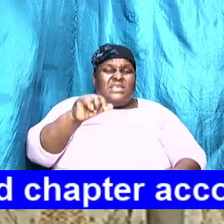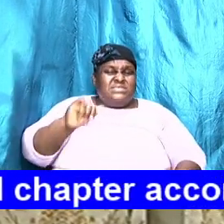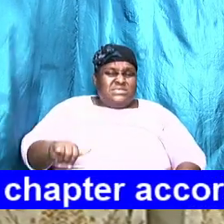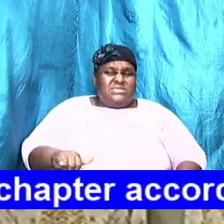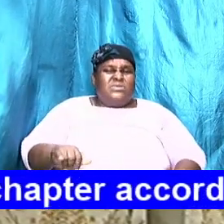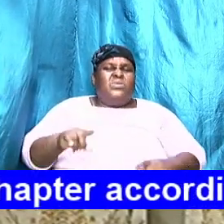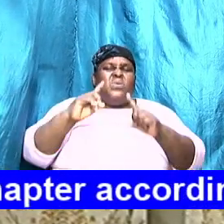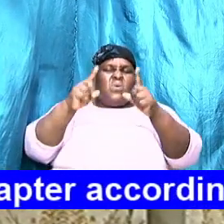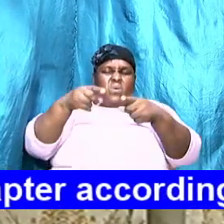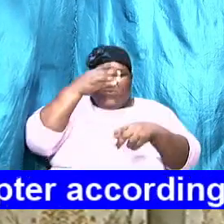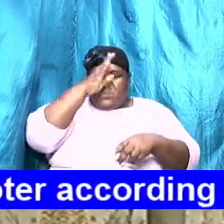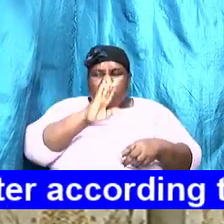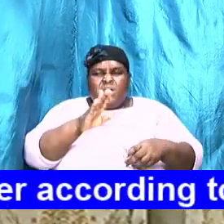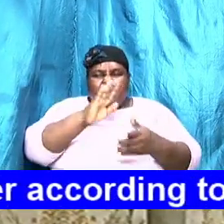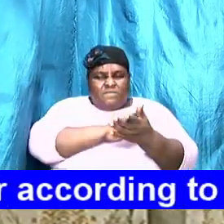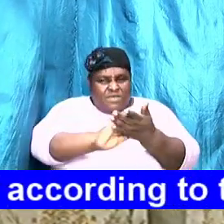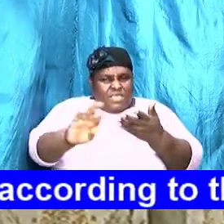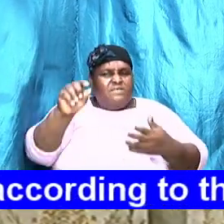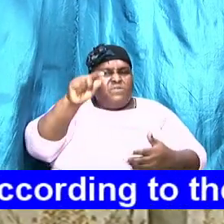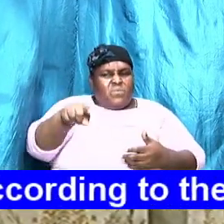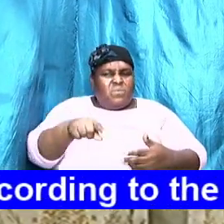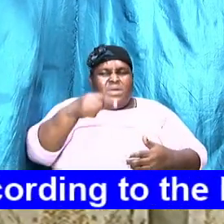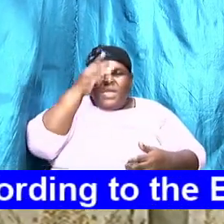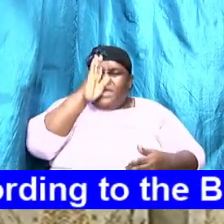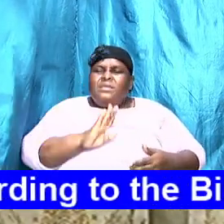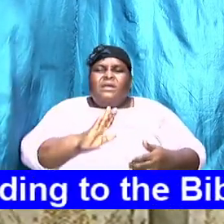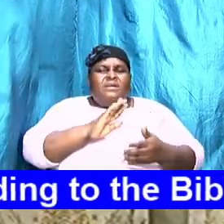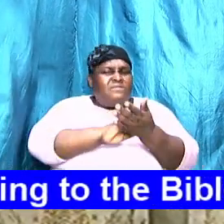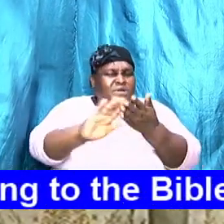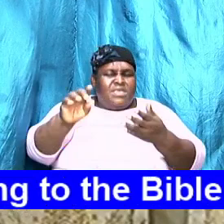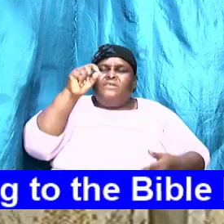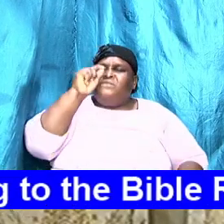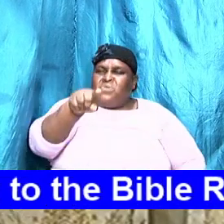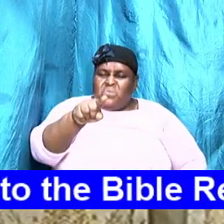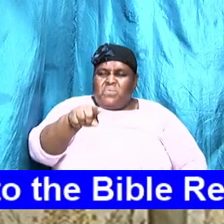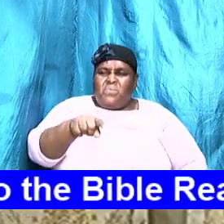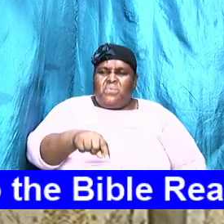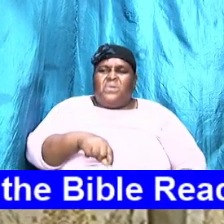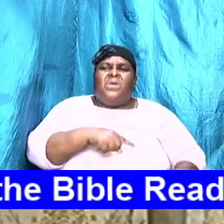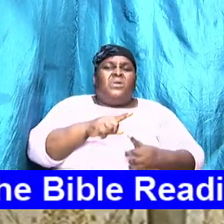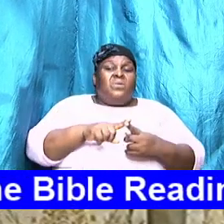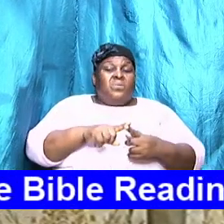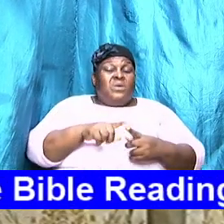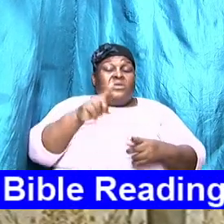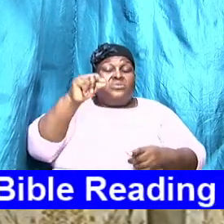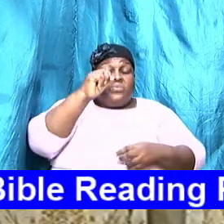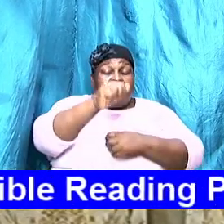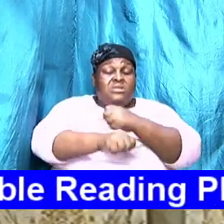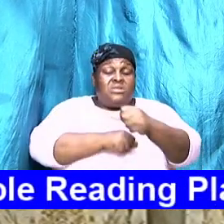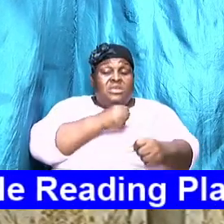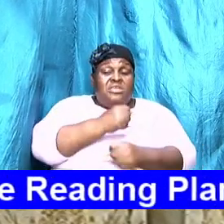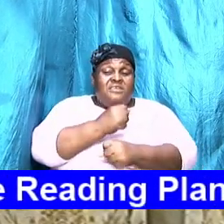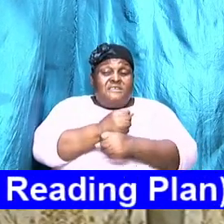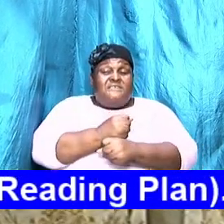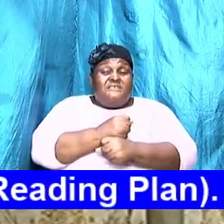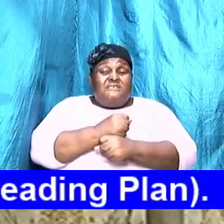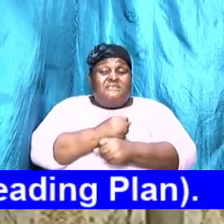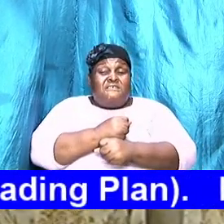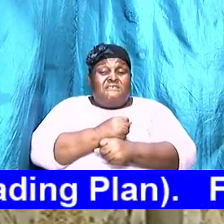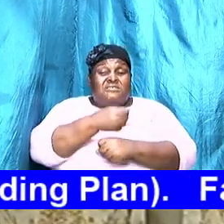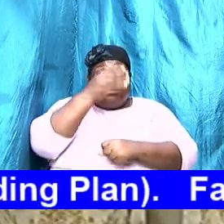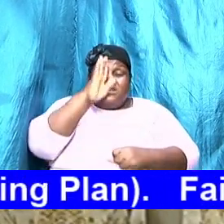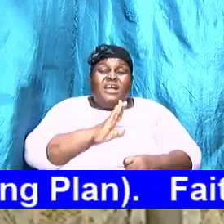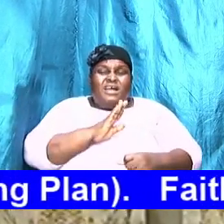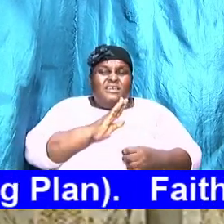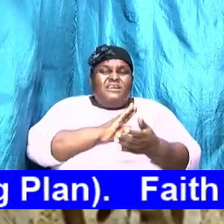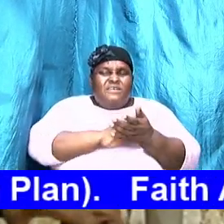forgive me and you know what him do him forgive you if after 20 years he can be forgiving you of some of those